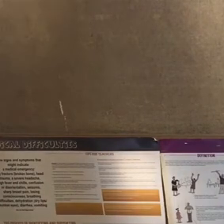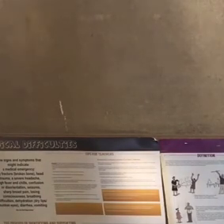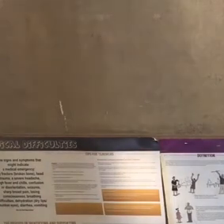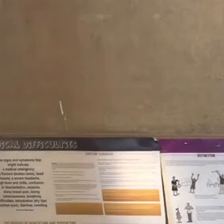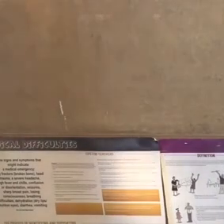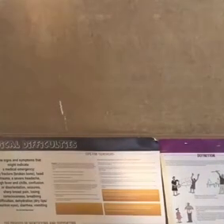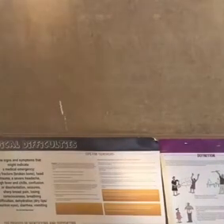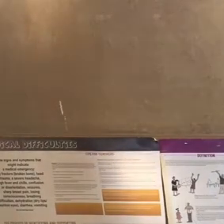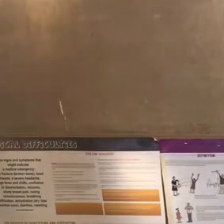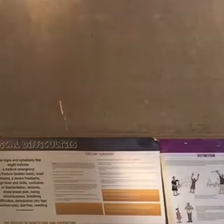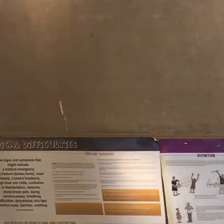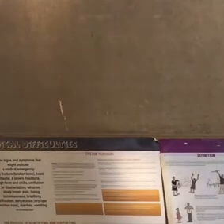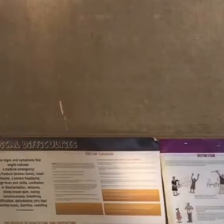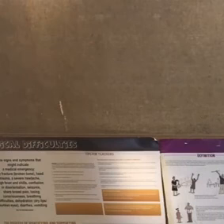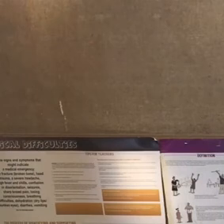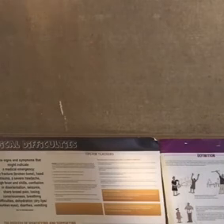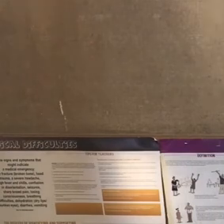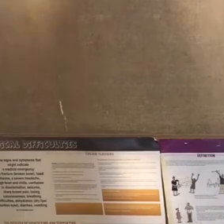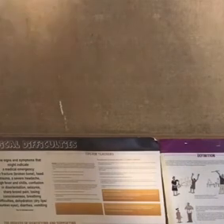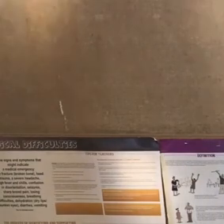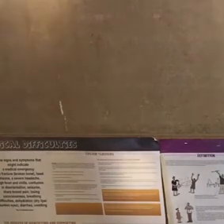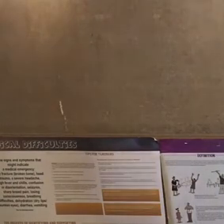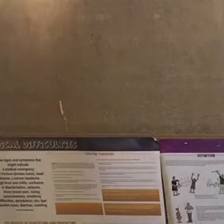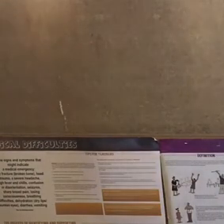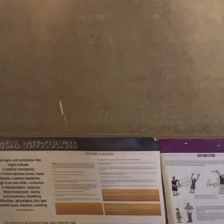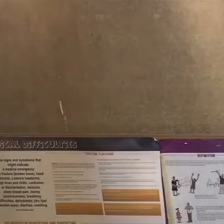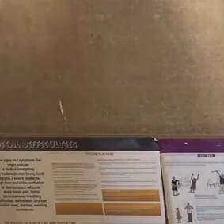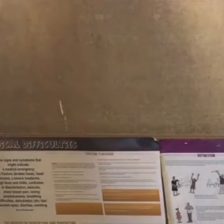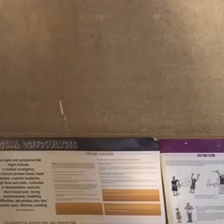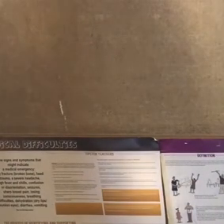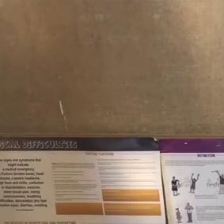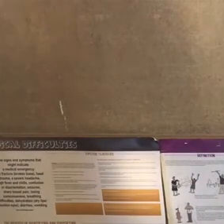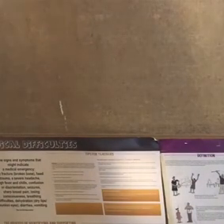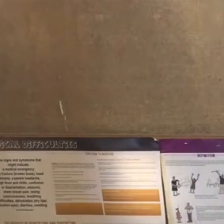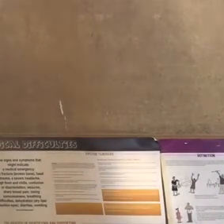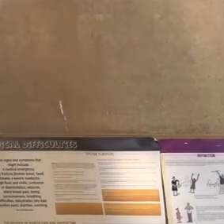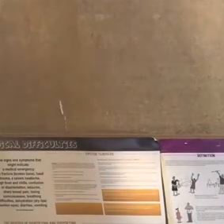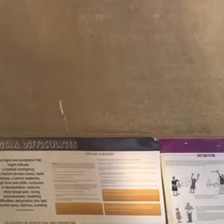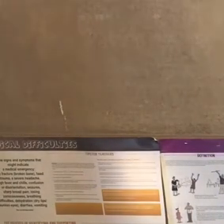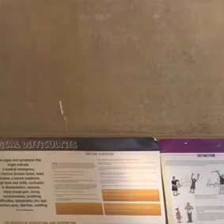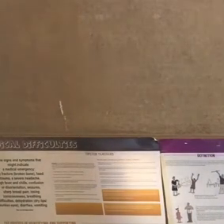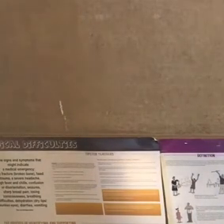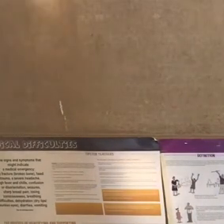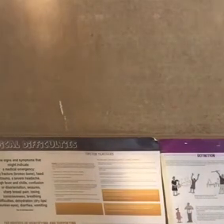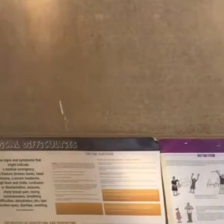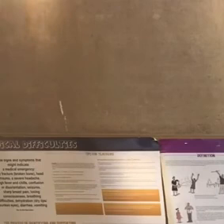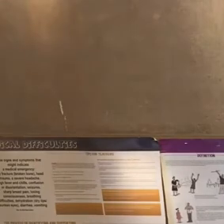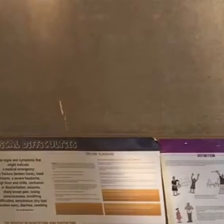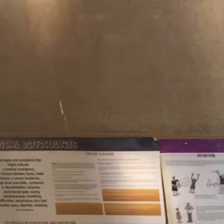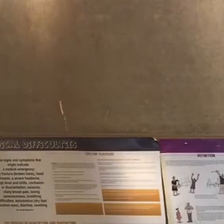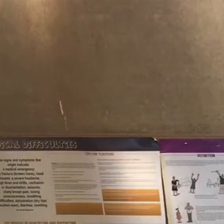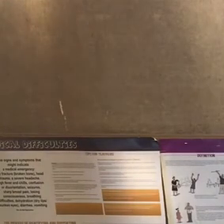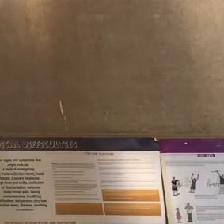the work of grade two or grade one but we are explaining it to the parents because it is shown here on